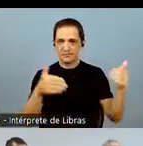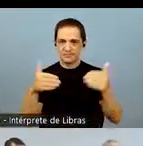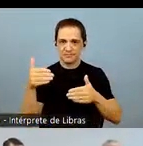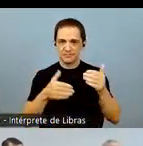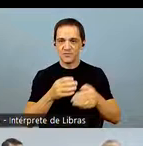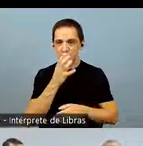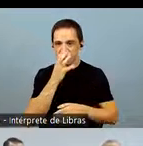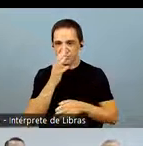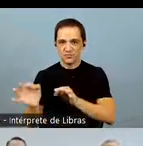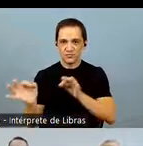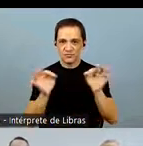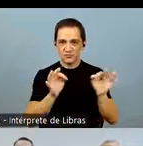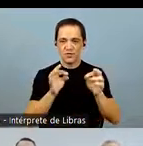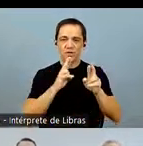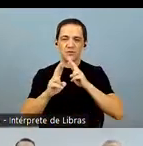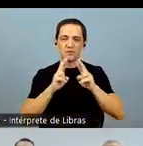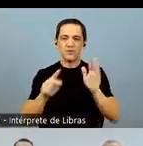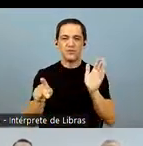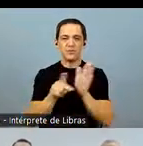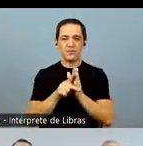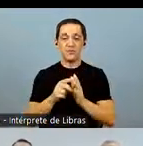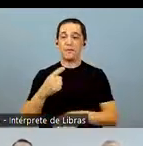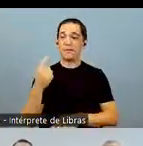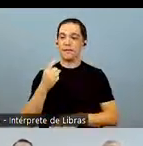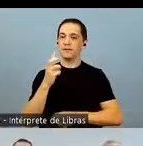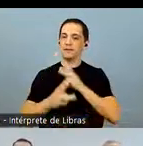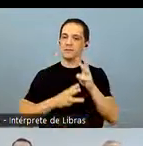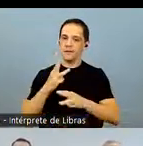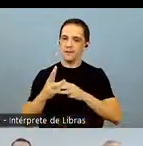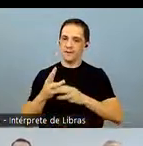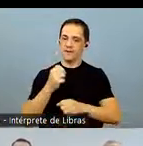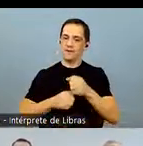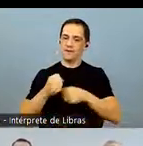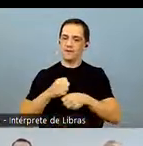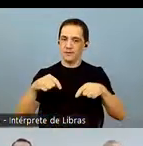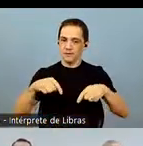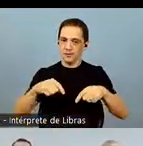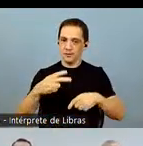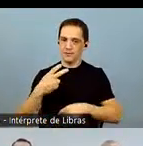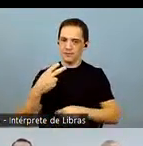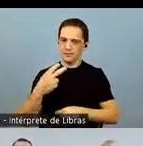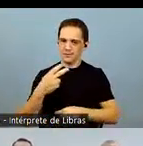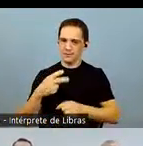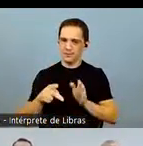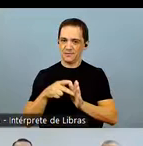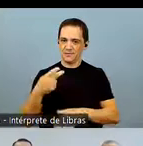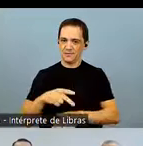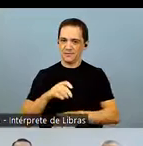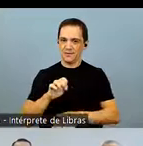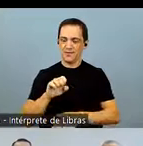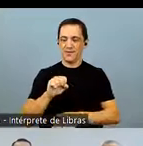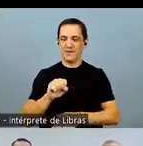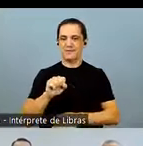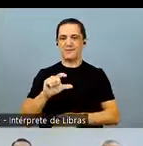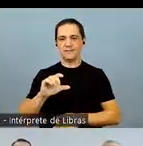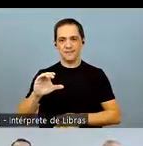thank you all for joining us on the 1Q22 earnings conference call of